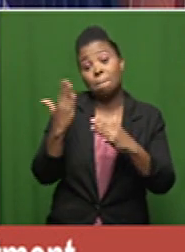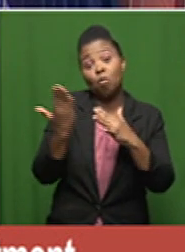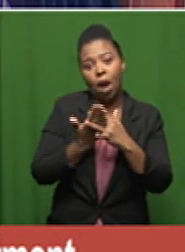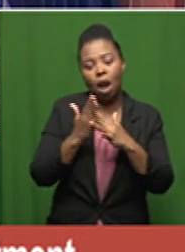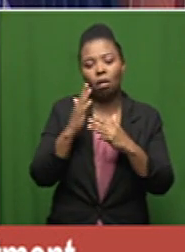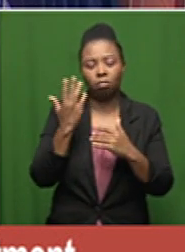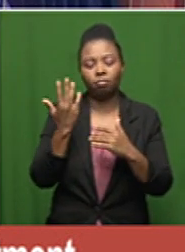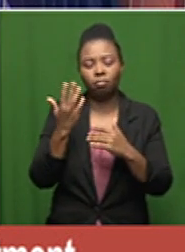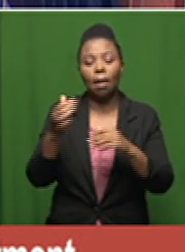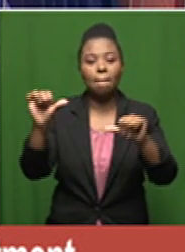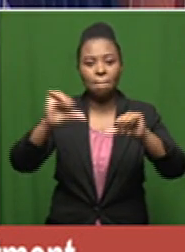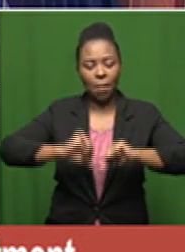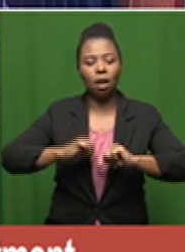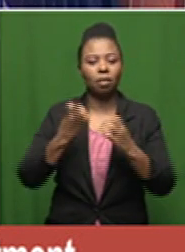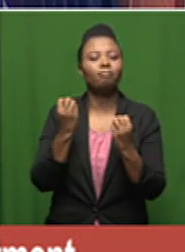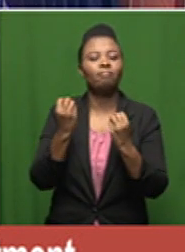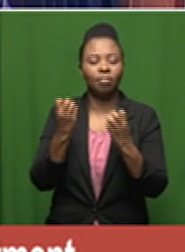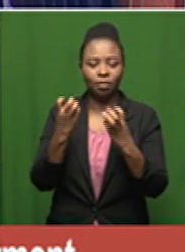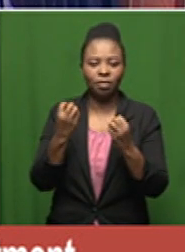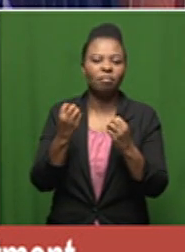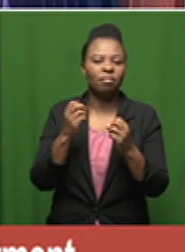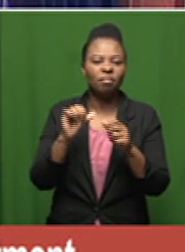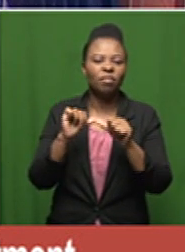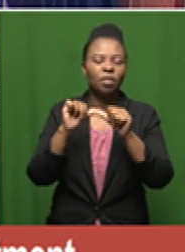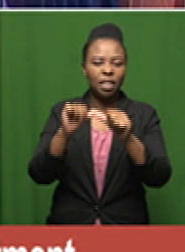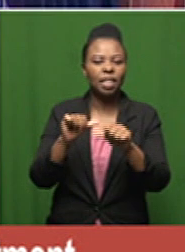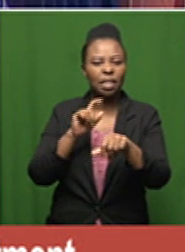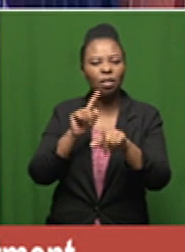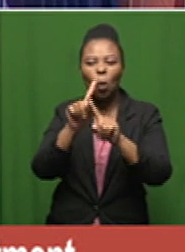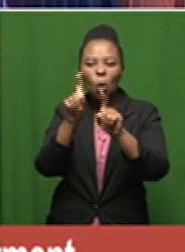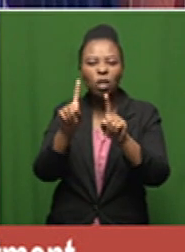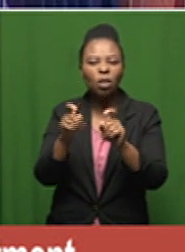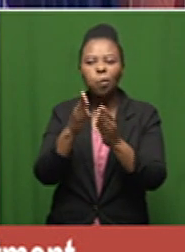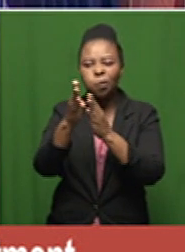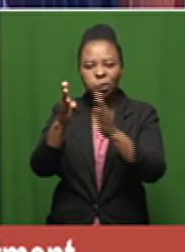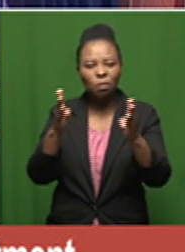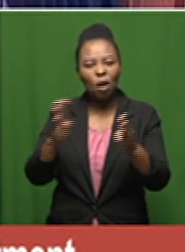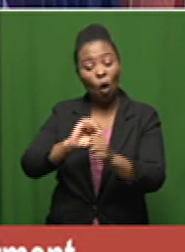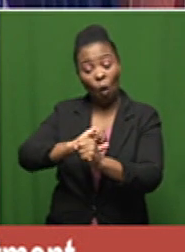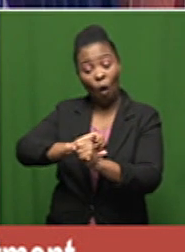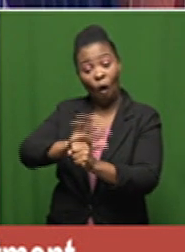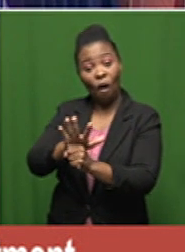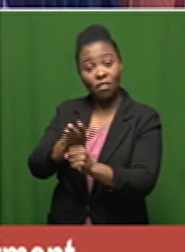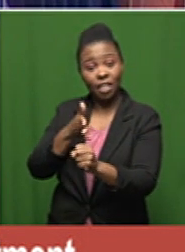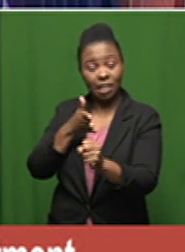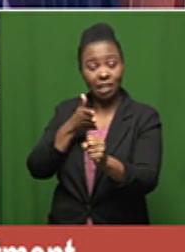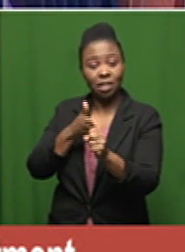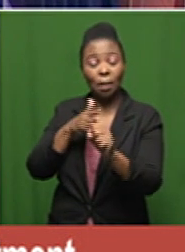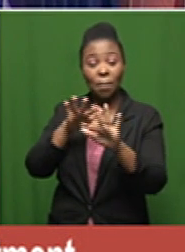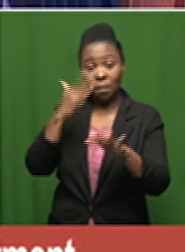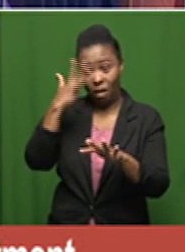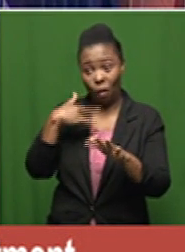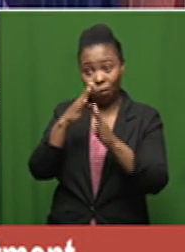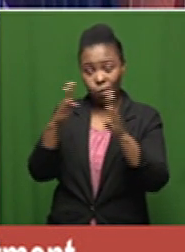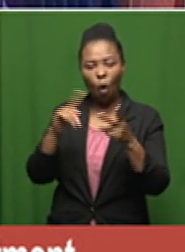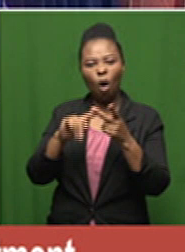we come back we'll start our regular feature looking at some of the questions that uh covert 19 patients and